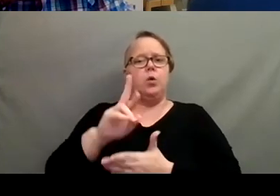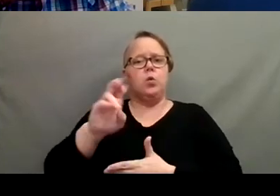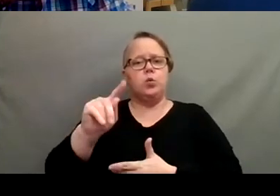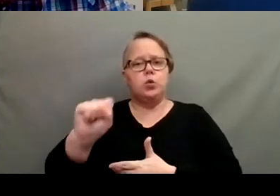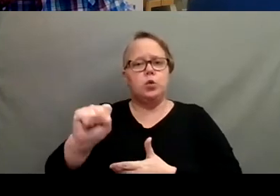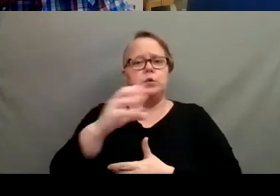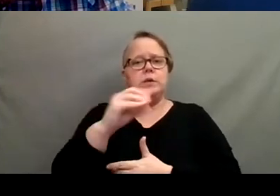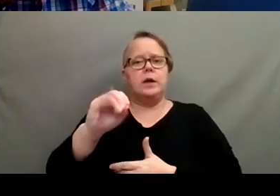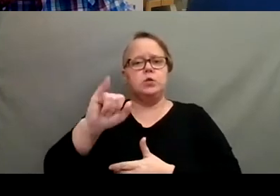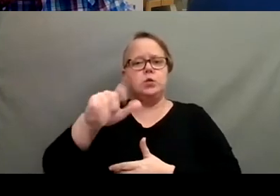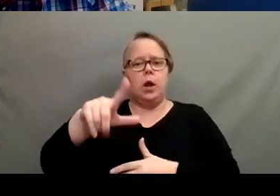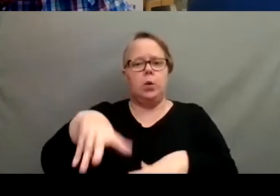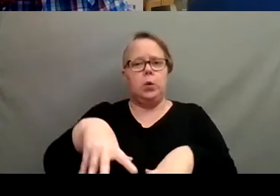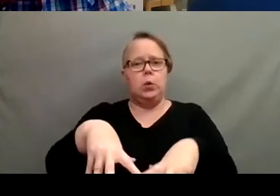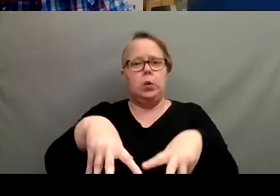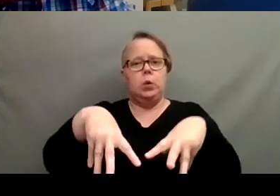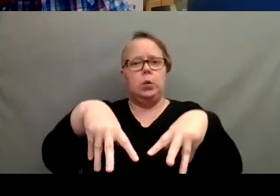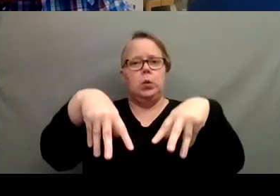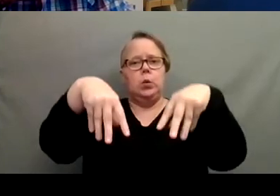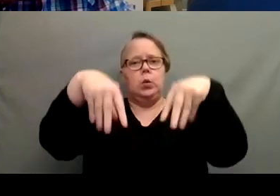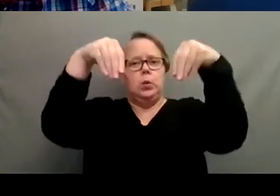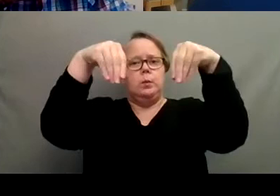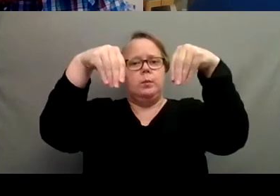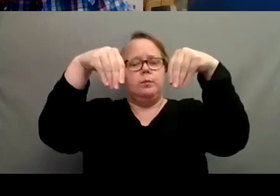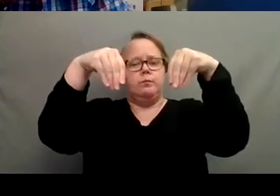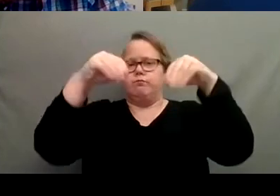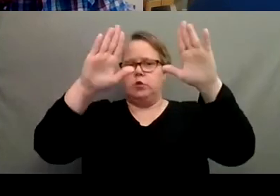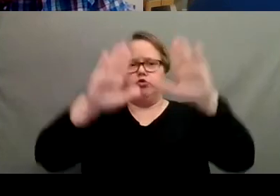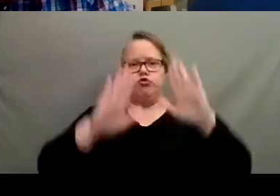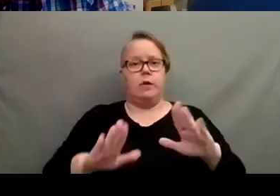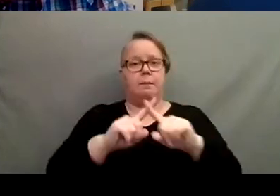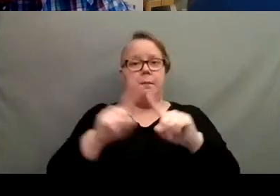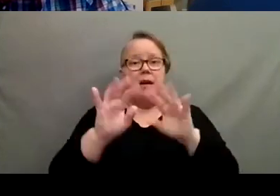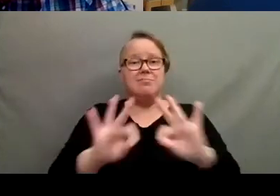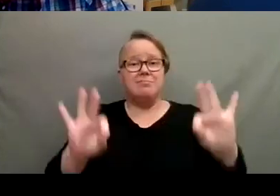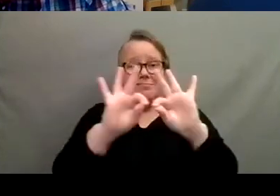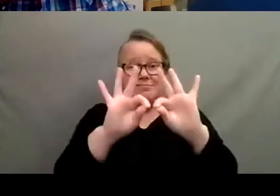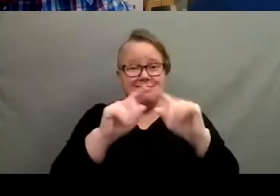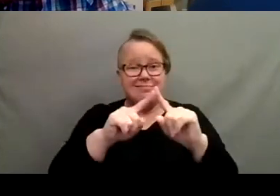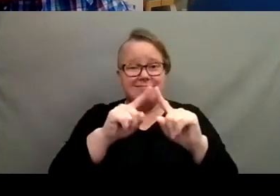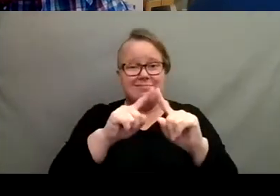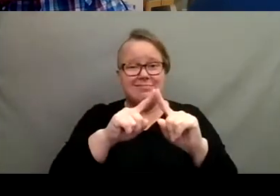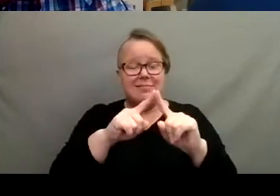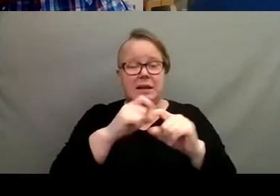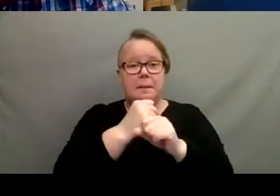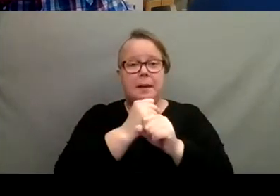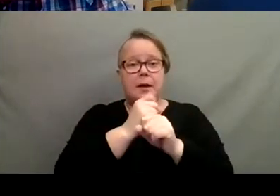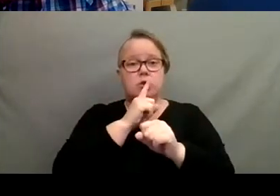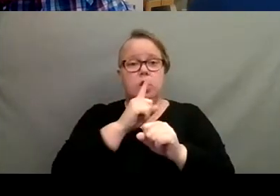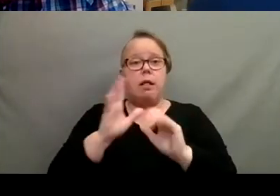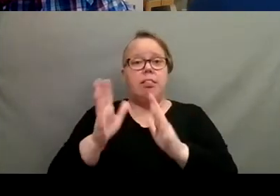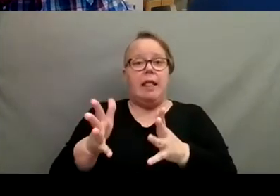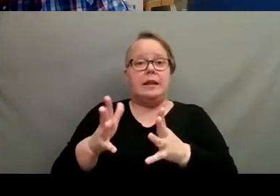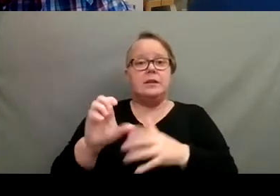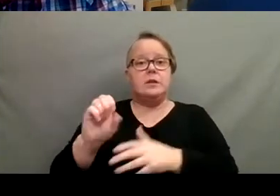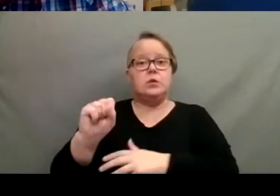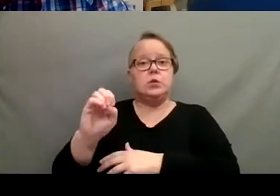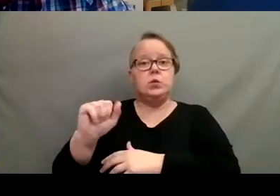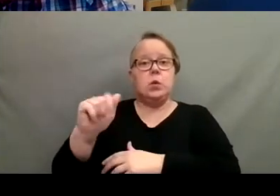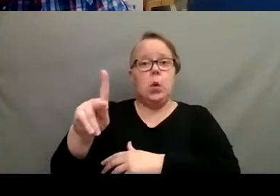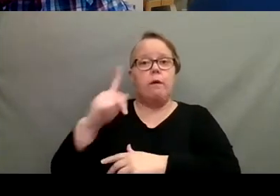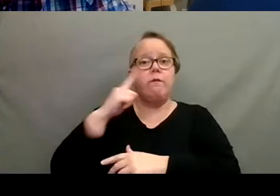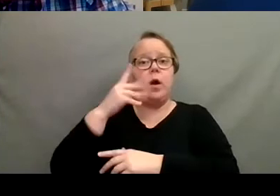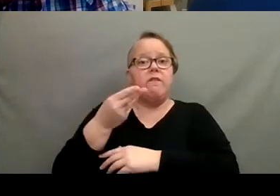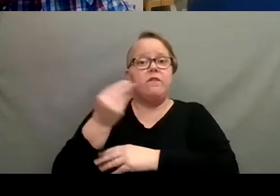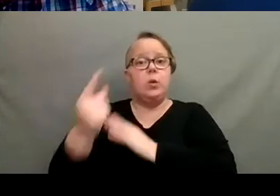bottom is a great way to do it. Key factor there is just to make sure, let it soak for a couple hours. But after